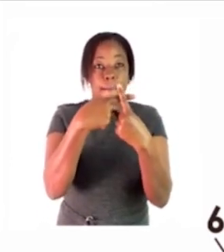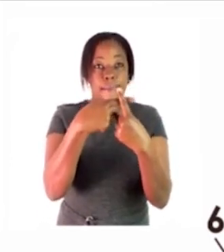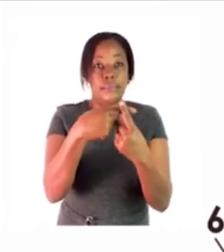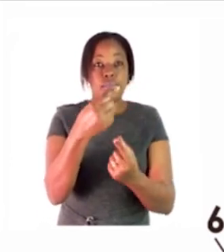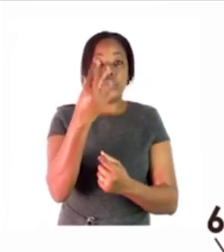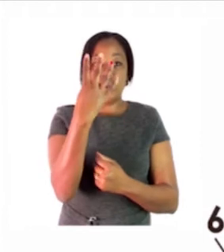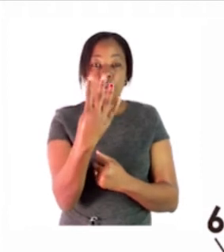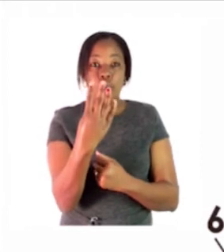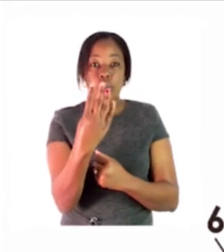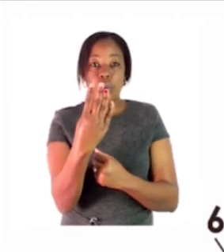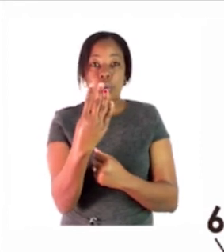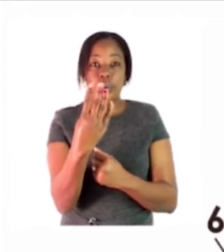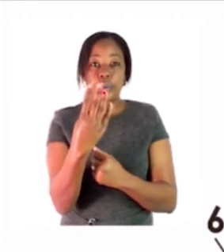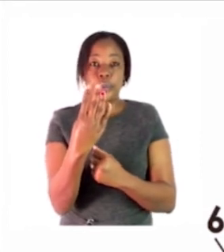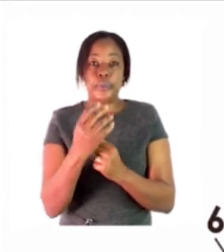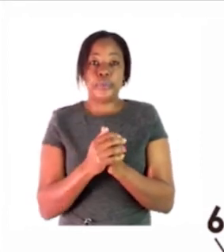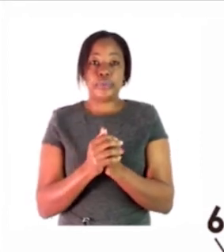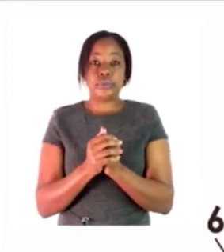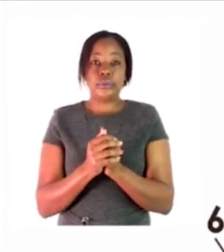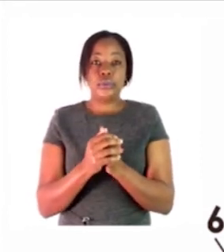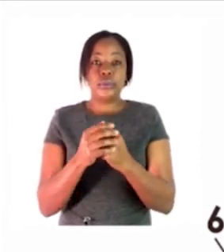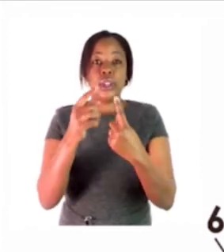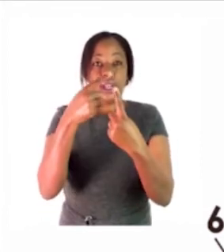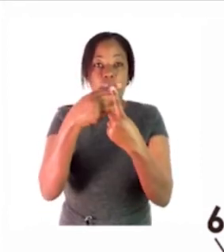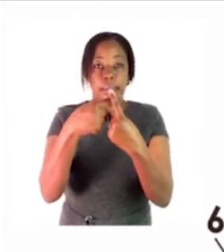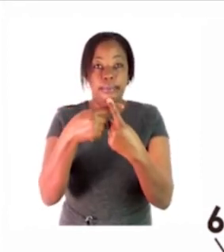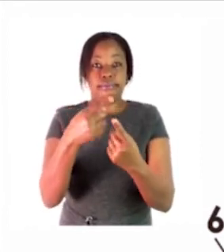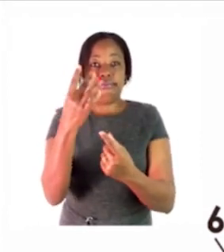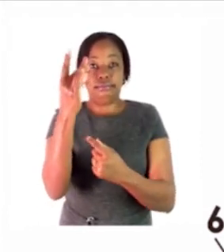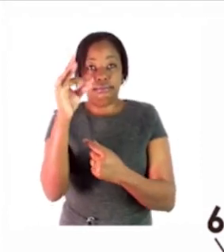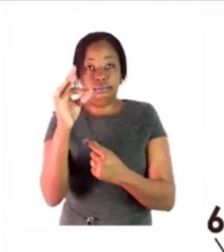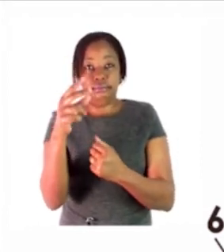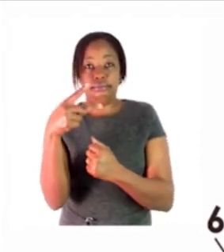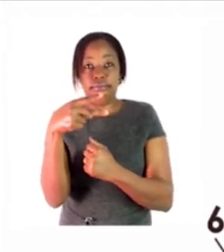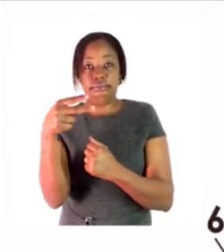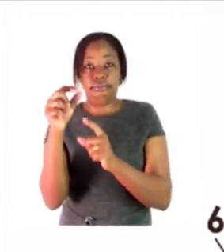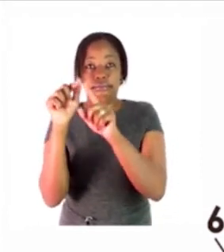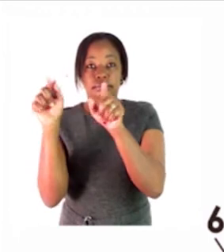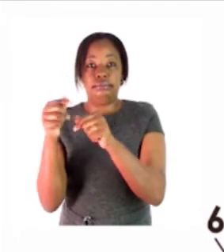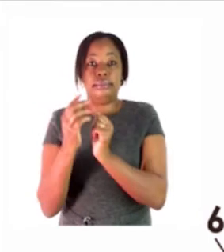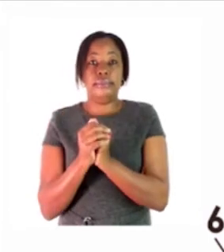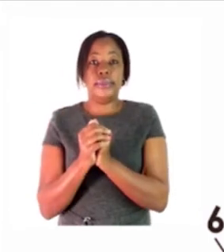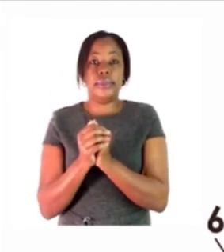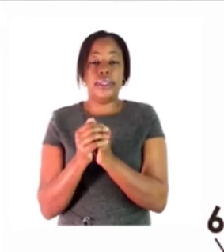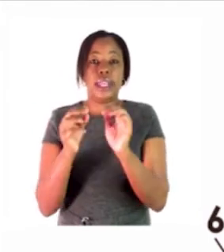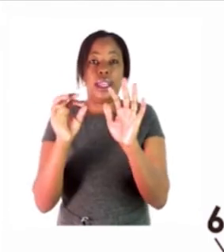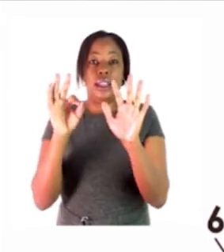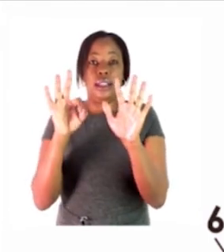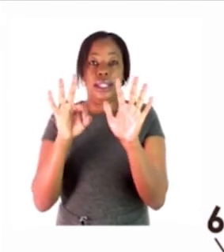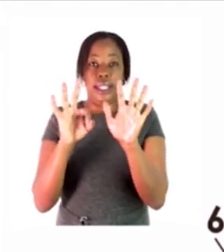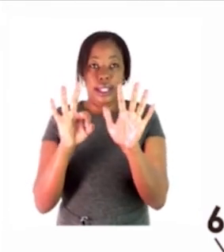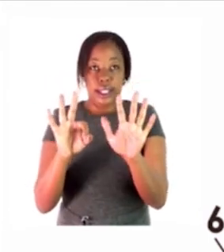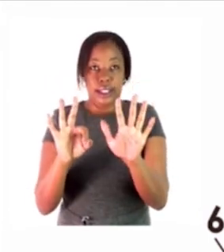get we have our eight fingers you show on your fingers eight for me you